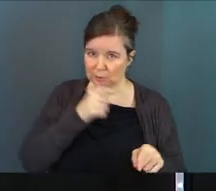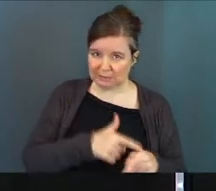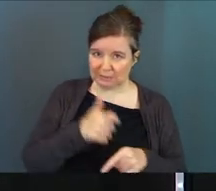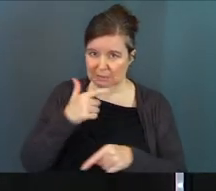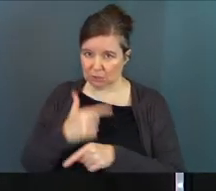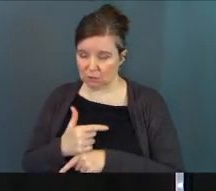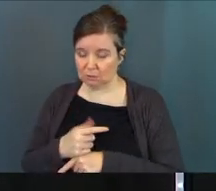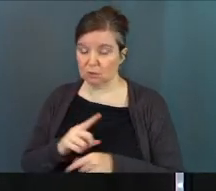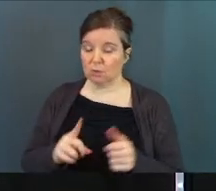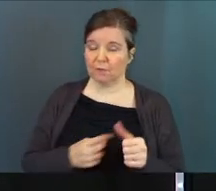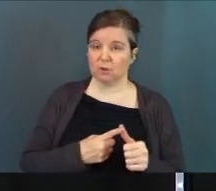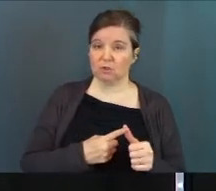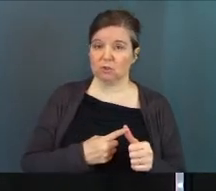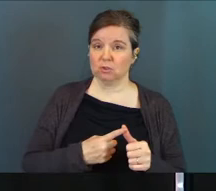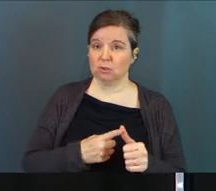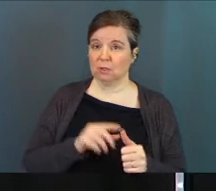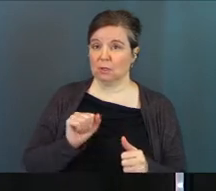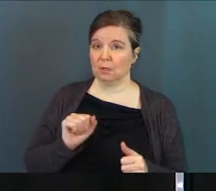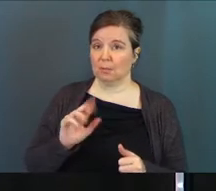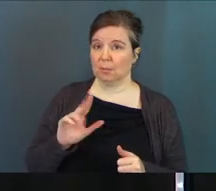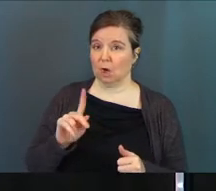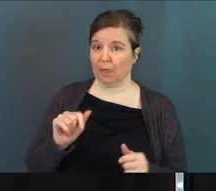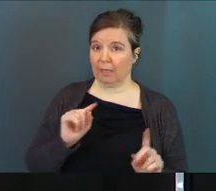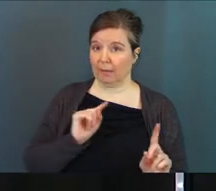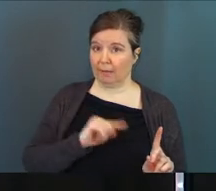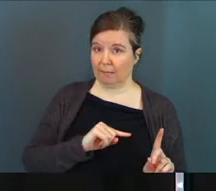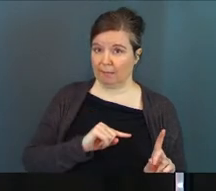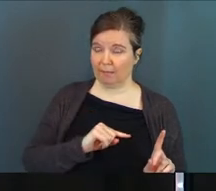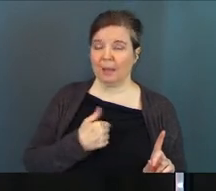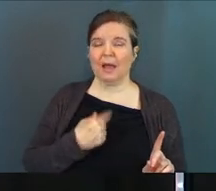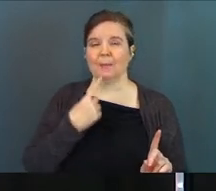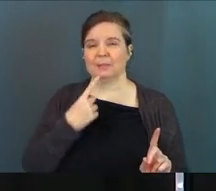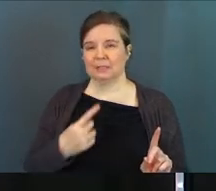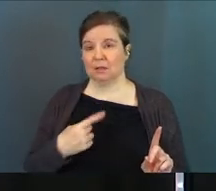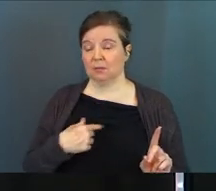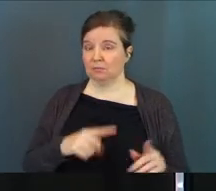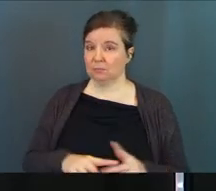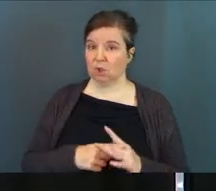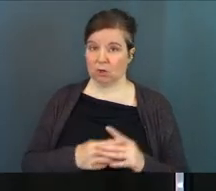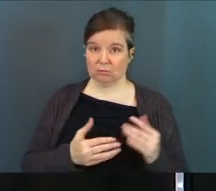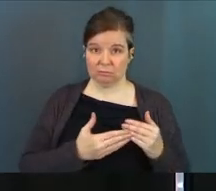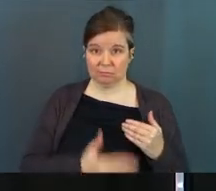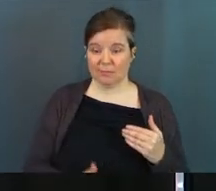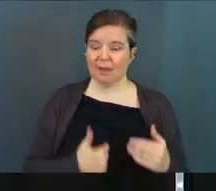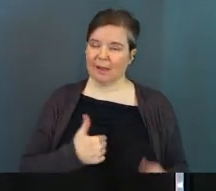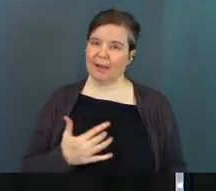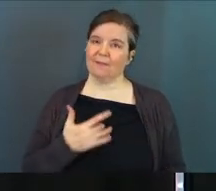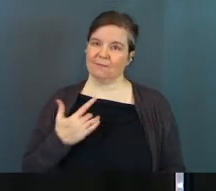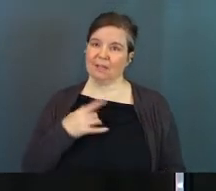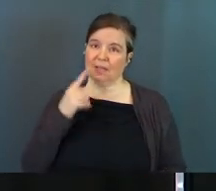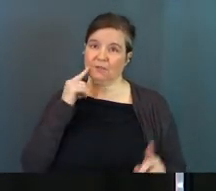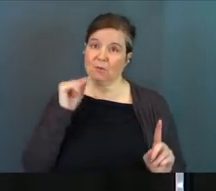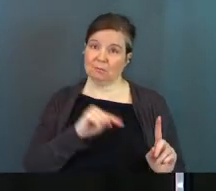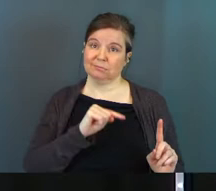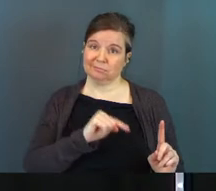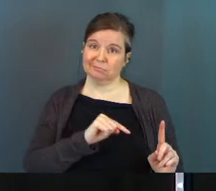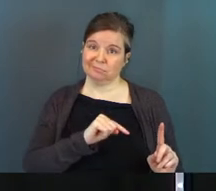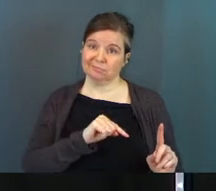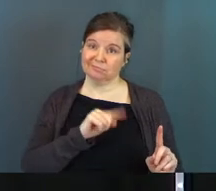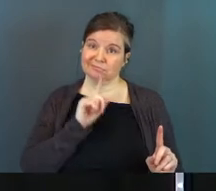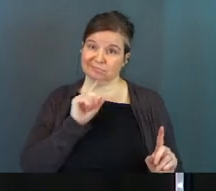when Jesus gets there. So the first person we're going to take a look at is Martha. I'm going to tell you all from the get-go, I feel for Martha.